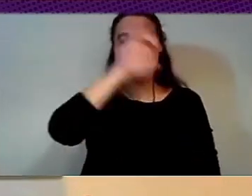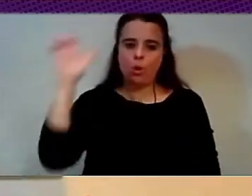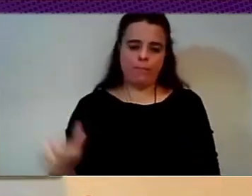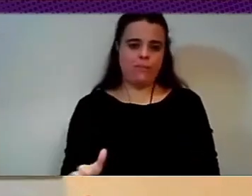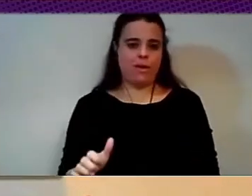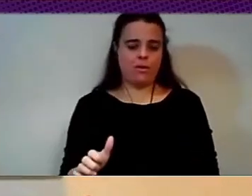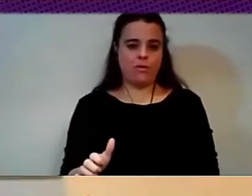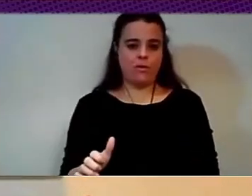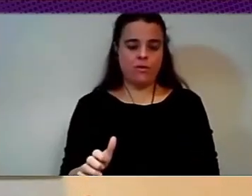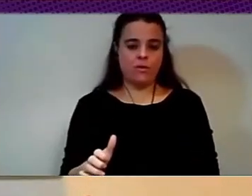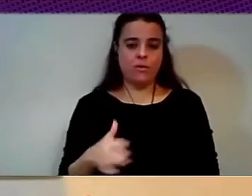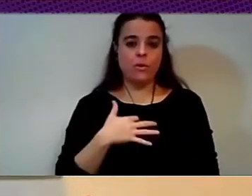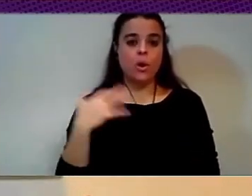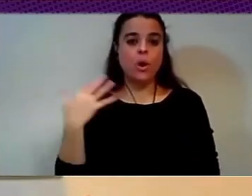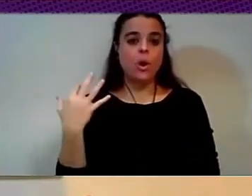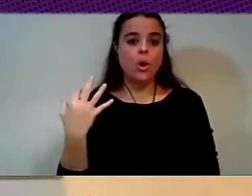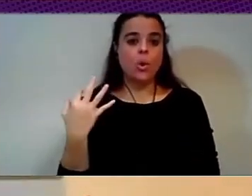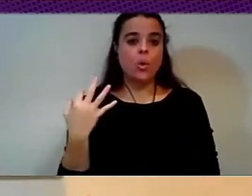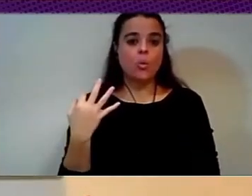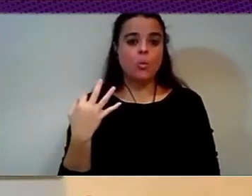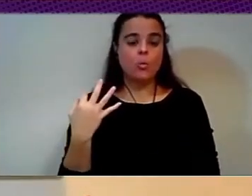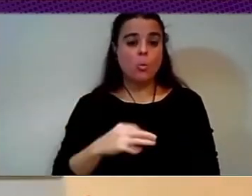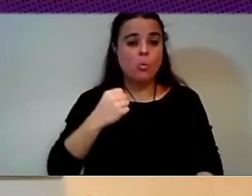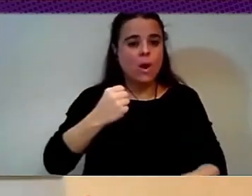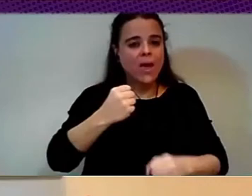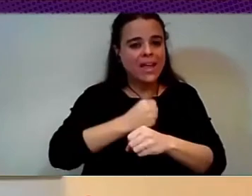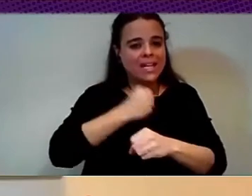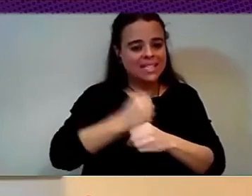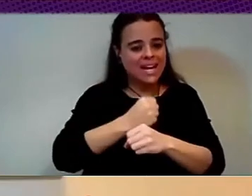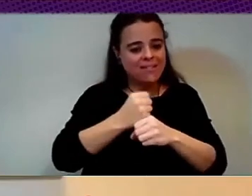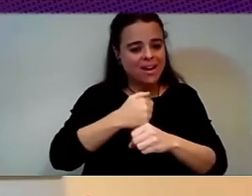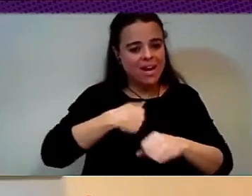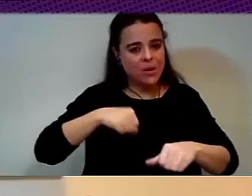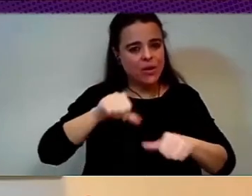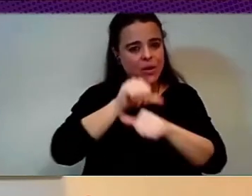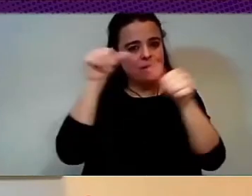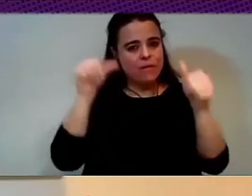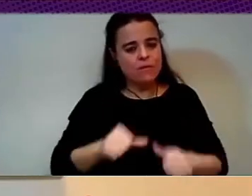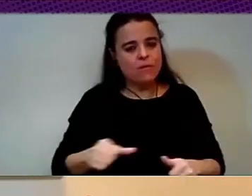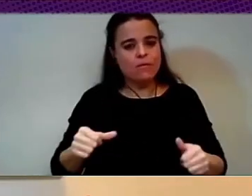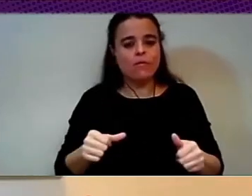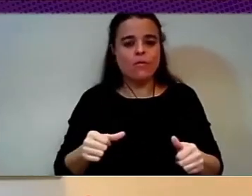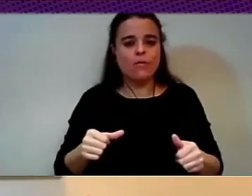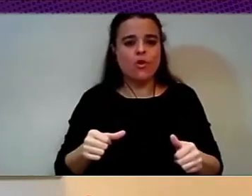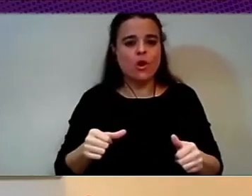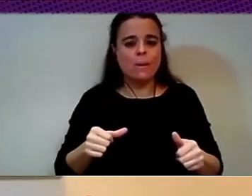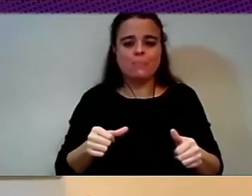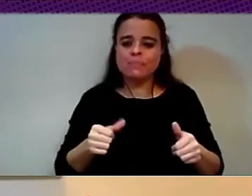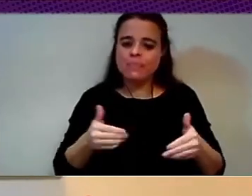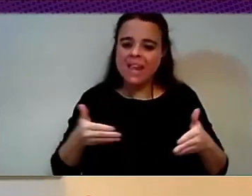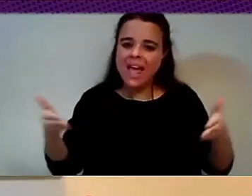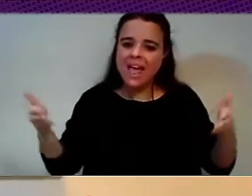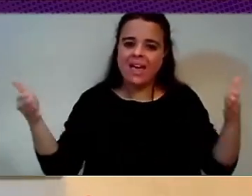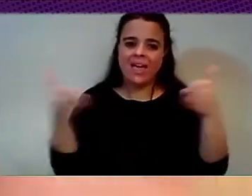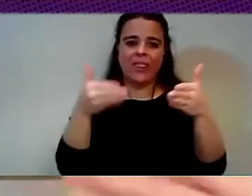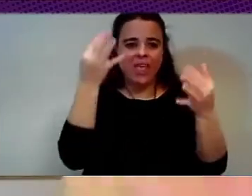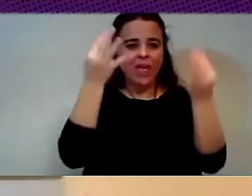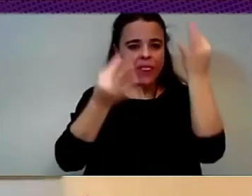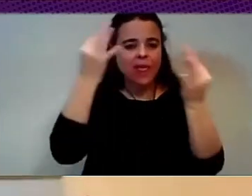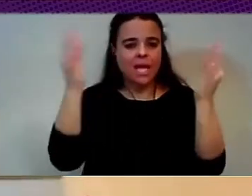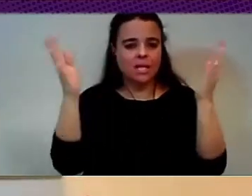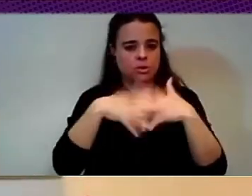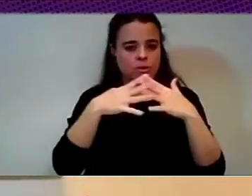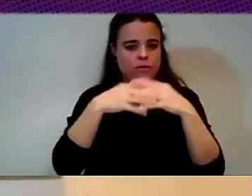and to part of this infrastructure, which is public good. So it has to be a public infrastructure where the state